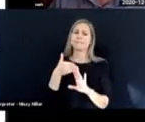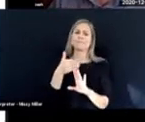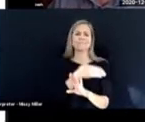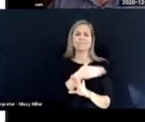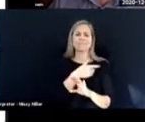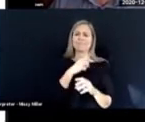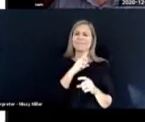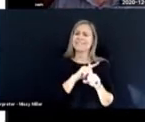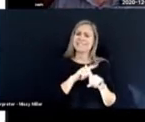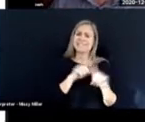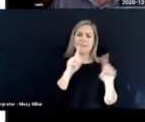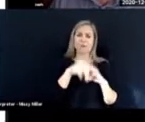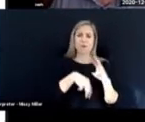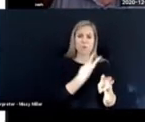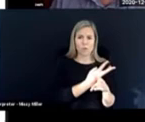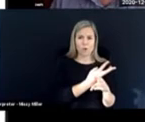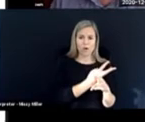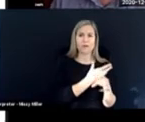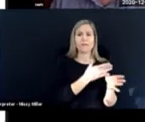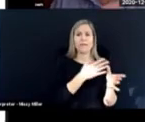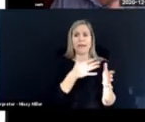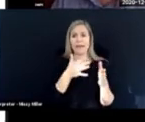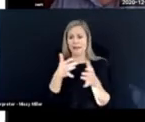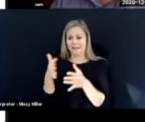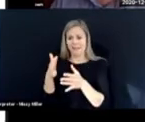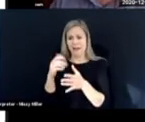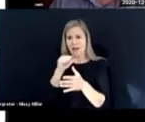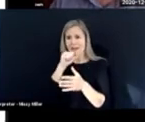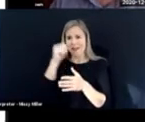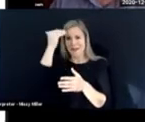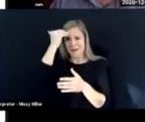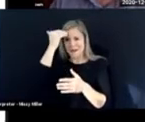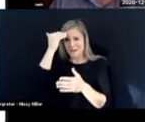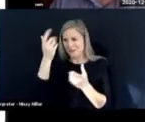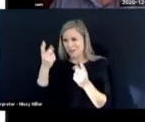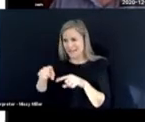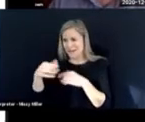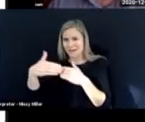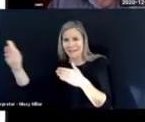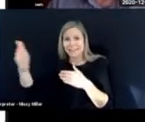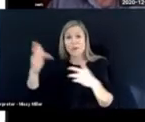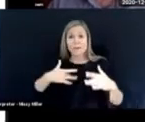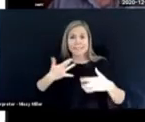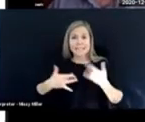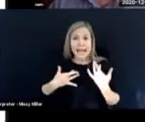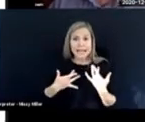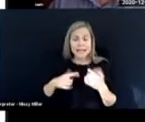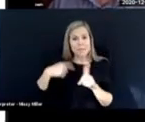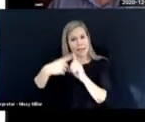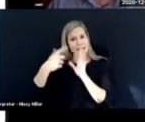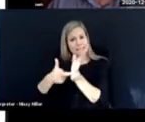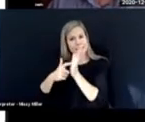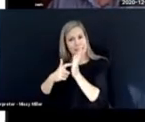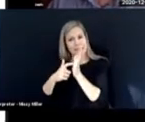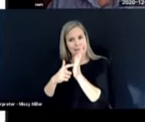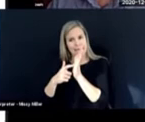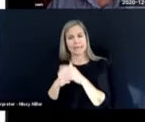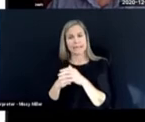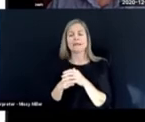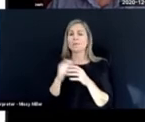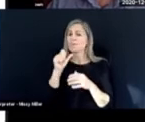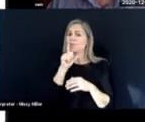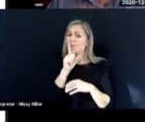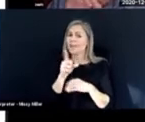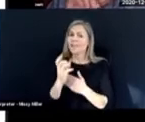it was a very different world. And we were moving into unknown territory, which was very exciting, but also very